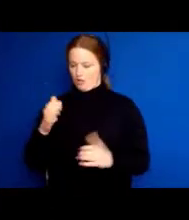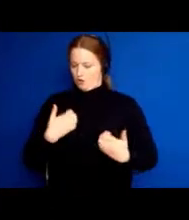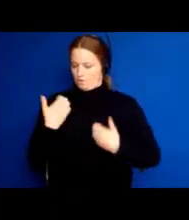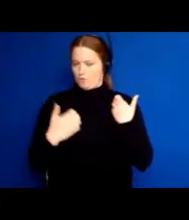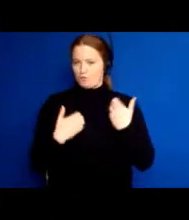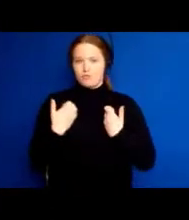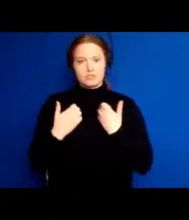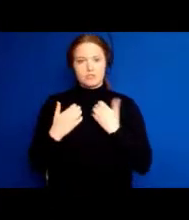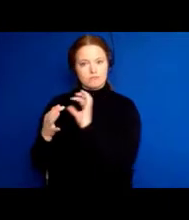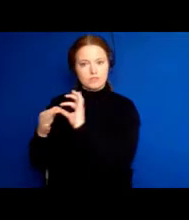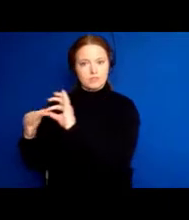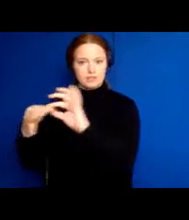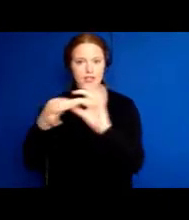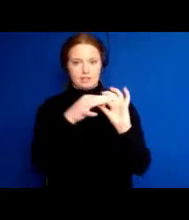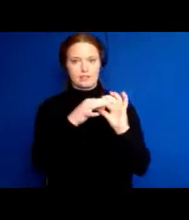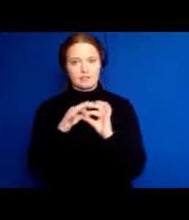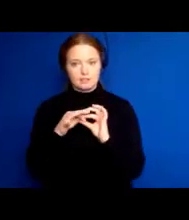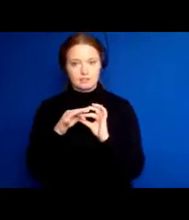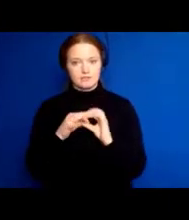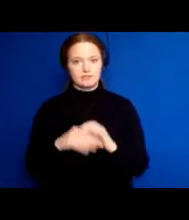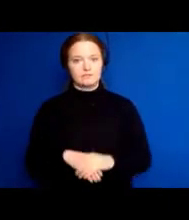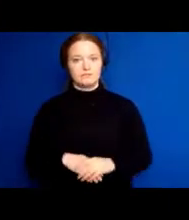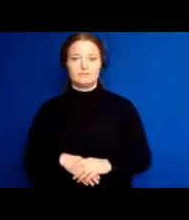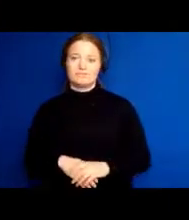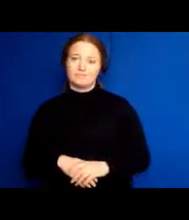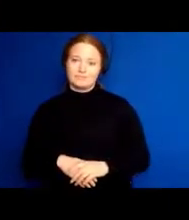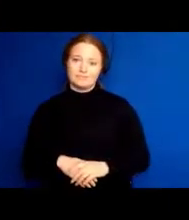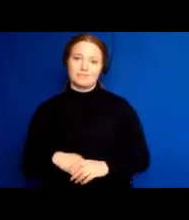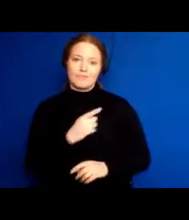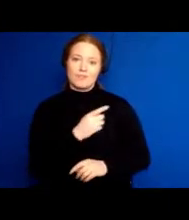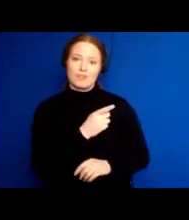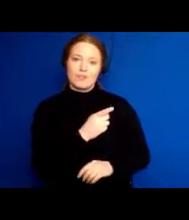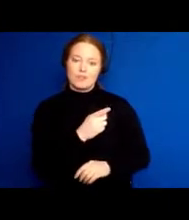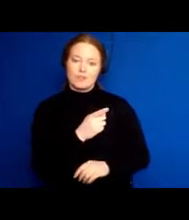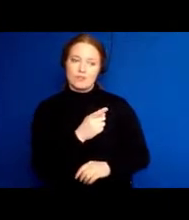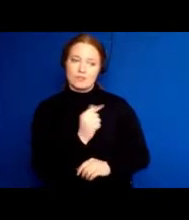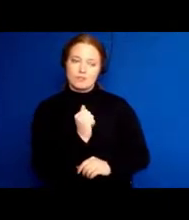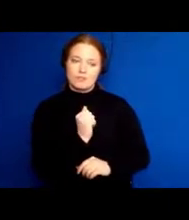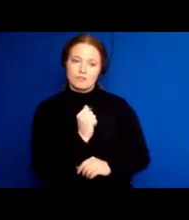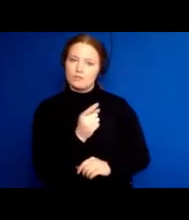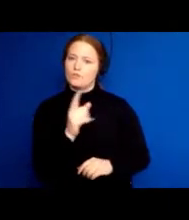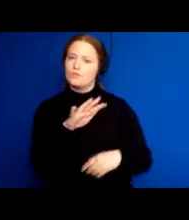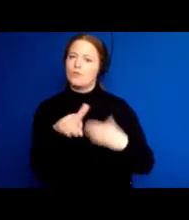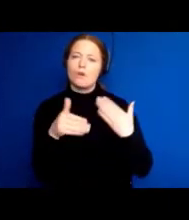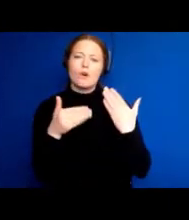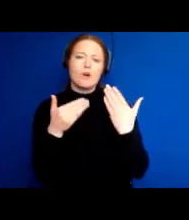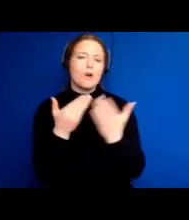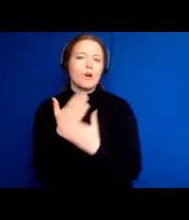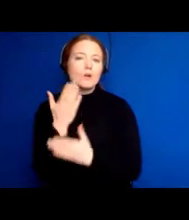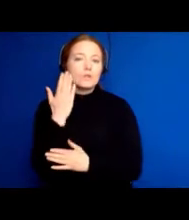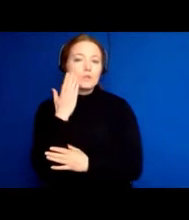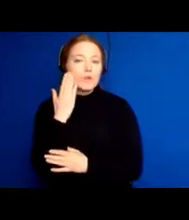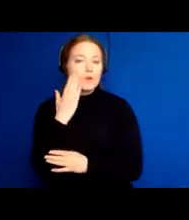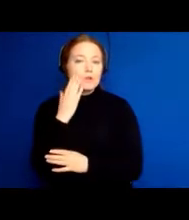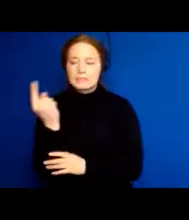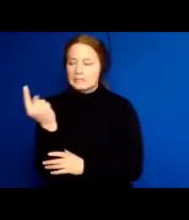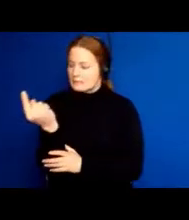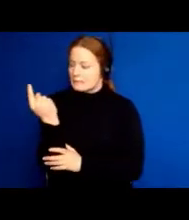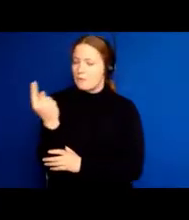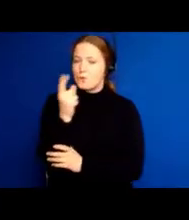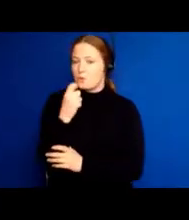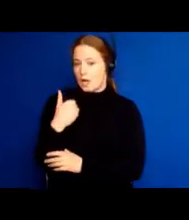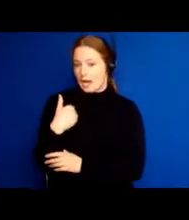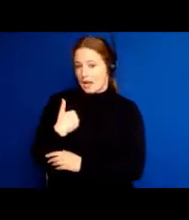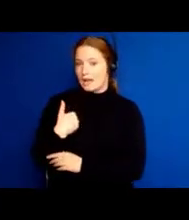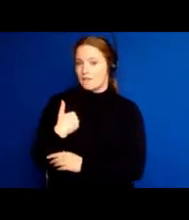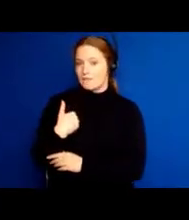all of us have known people with dementia, who even after they get past the point where they can communicate by language,